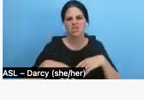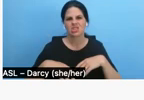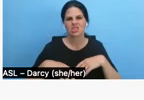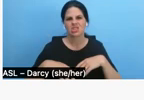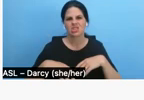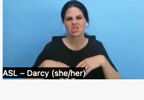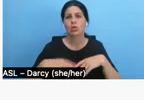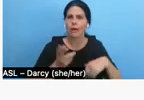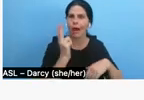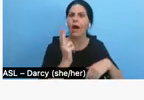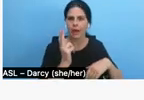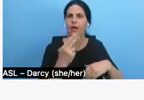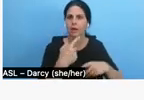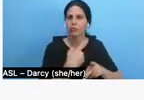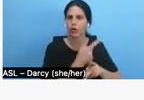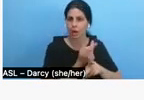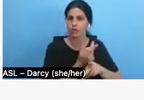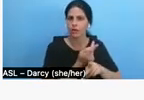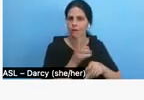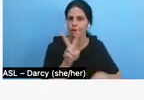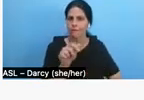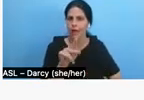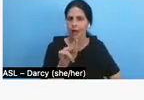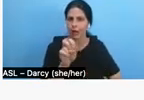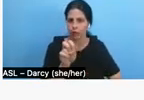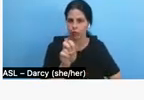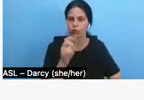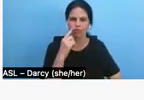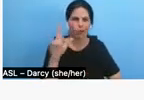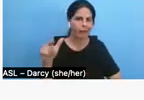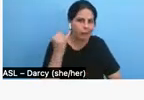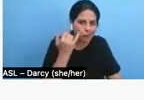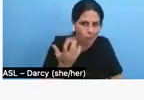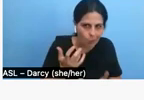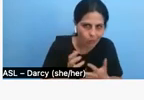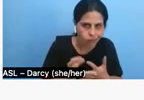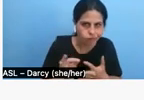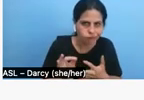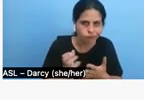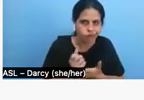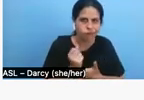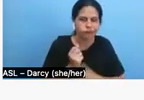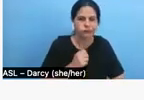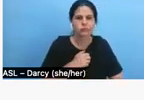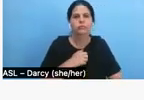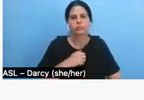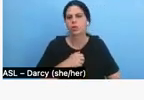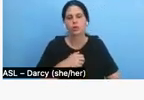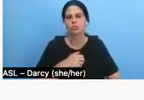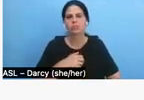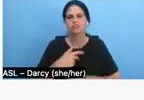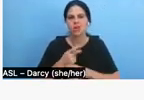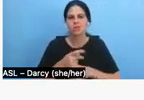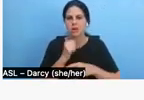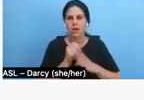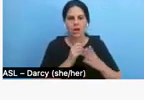to just those options. In most nonfiction films, production does not happen consecutively. More often than not,